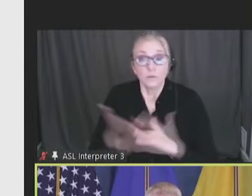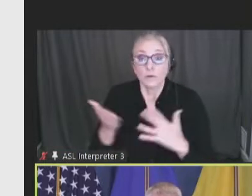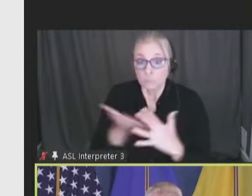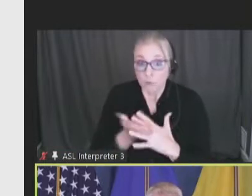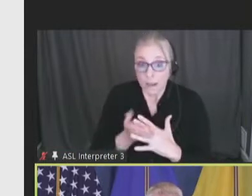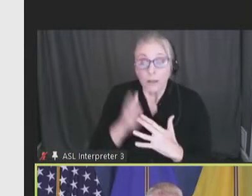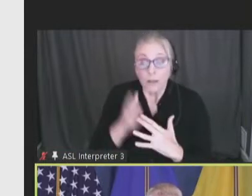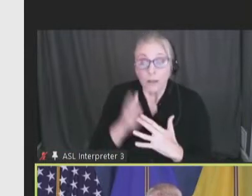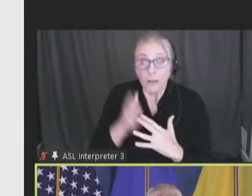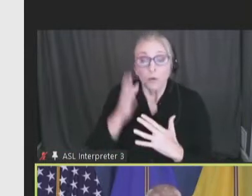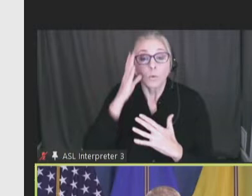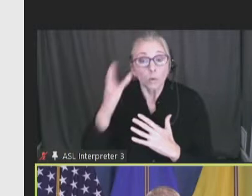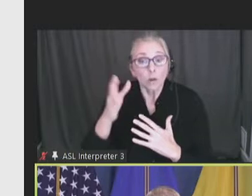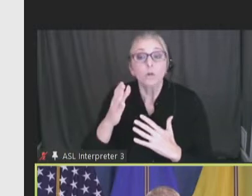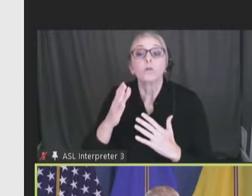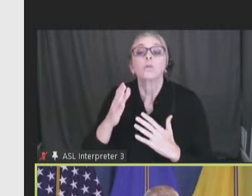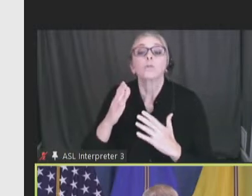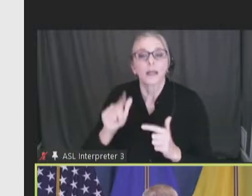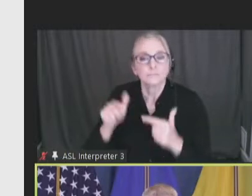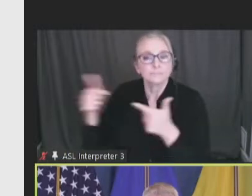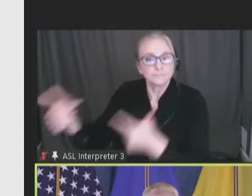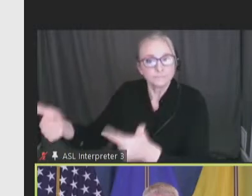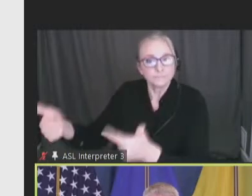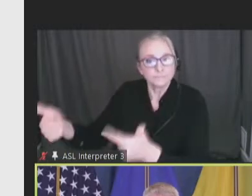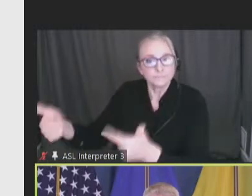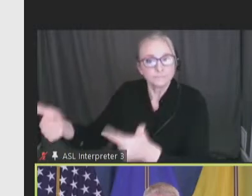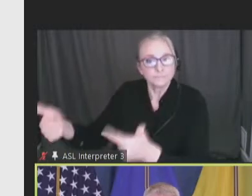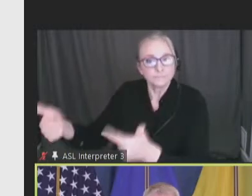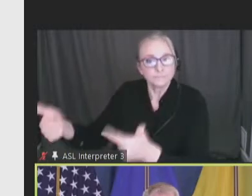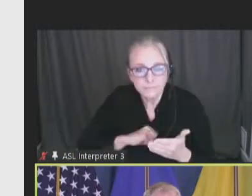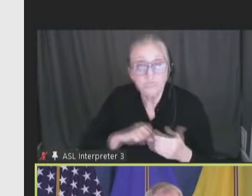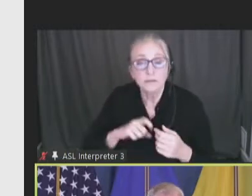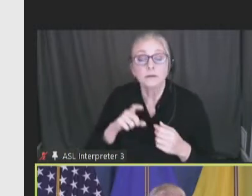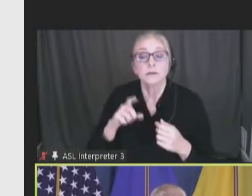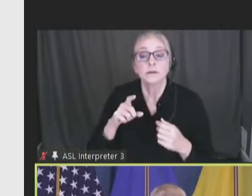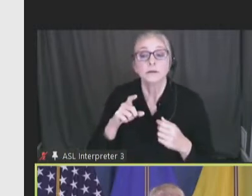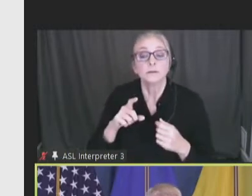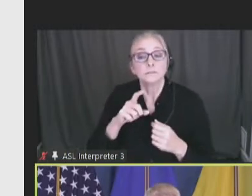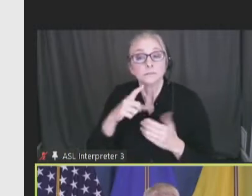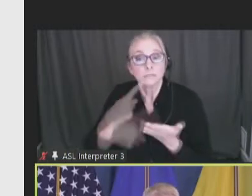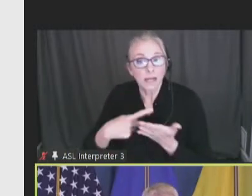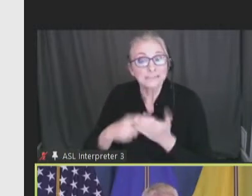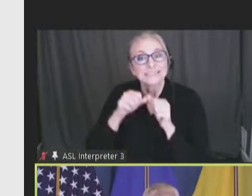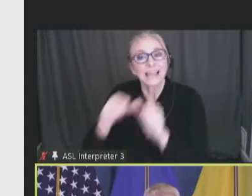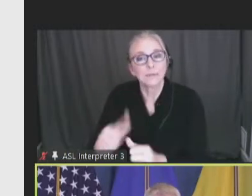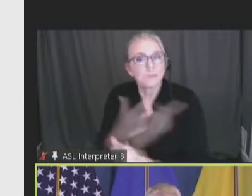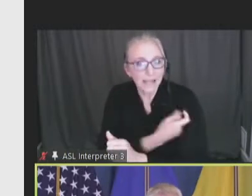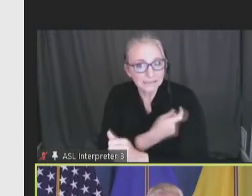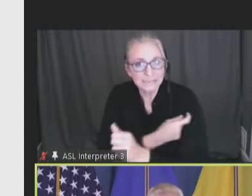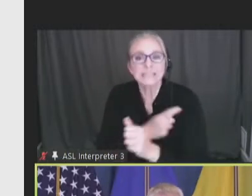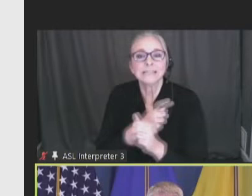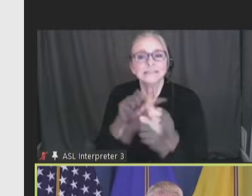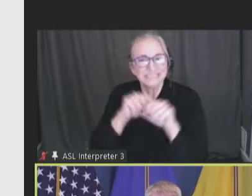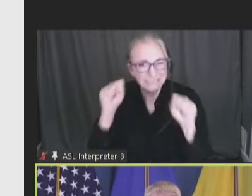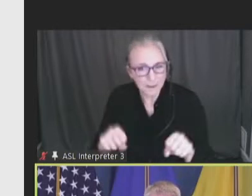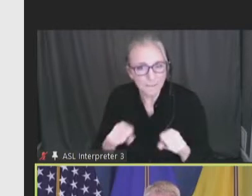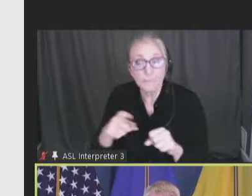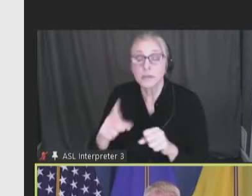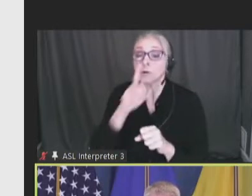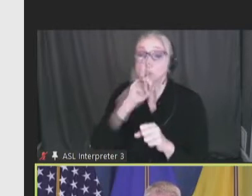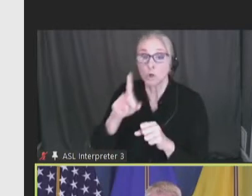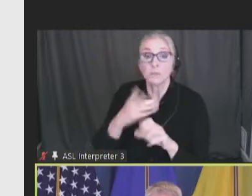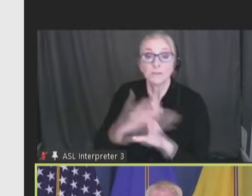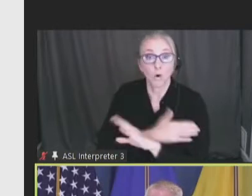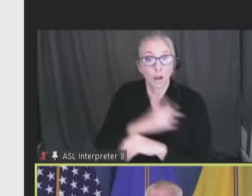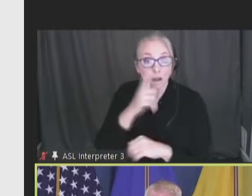we will turn to, excuse me, talking about sustainable vaccine ecosystem. And just before lunch, we'll